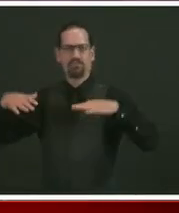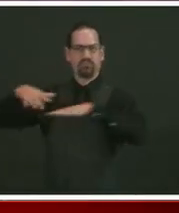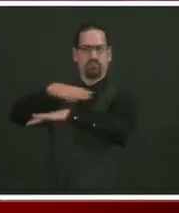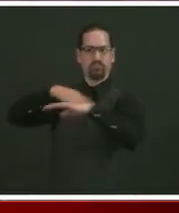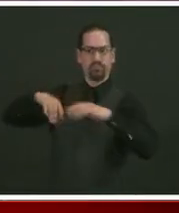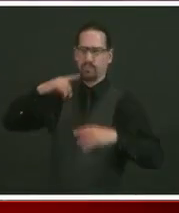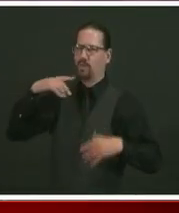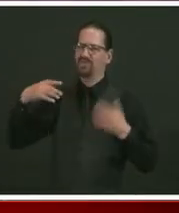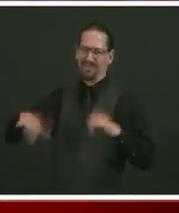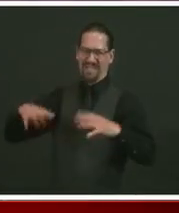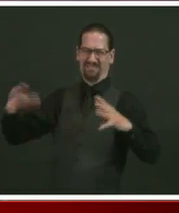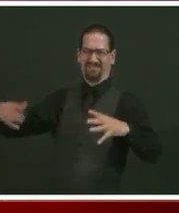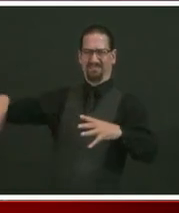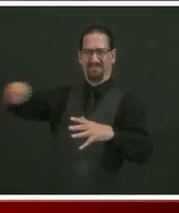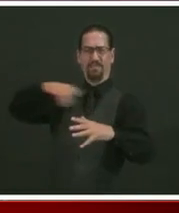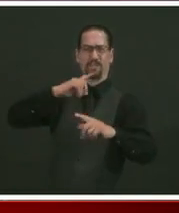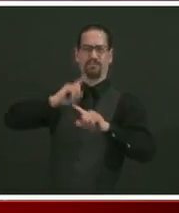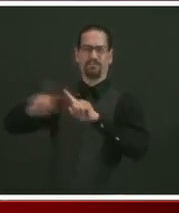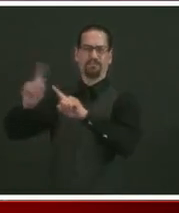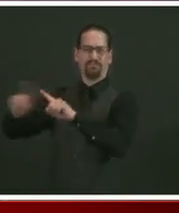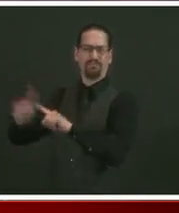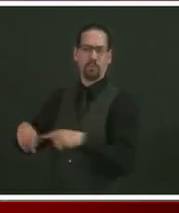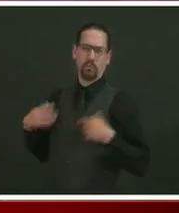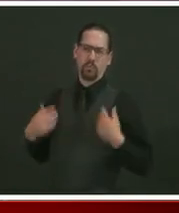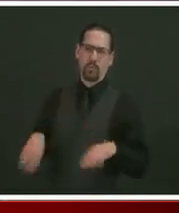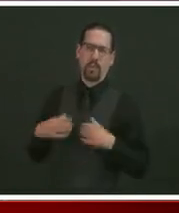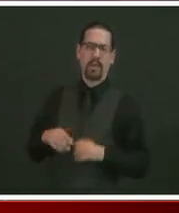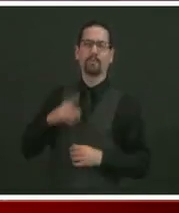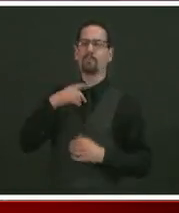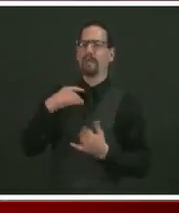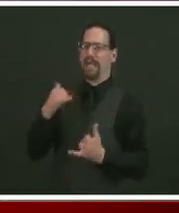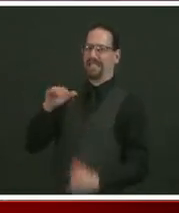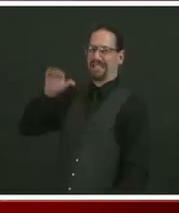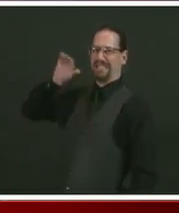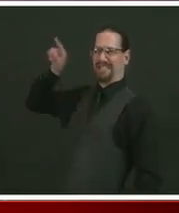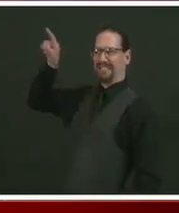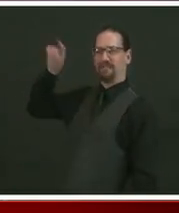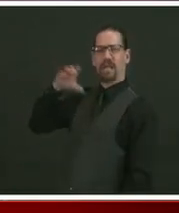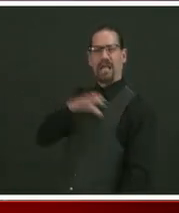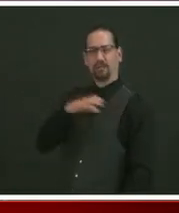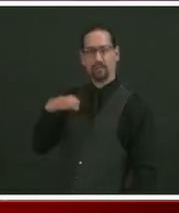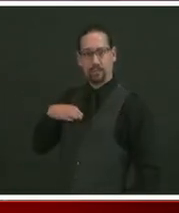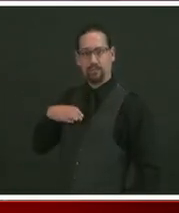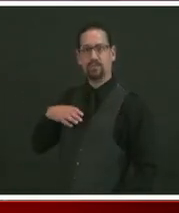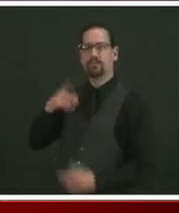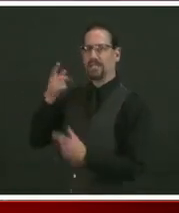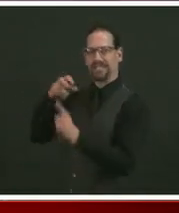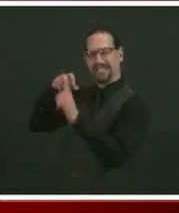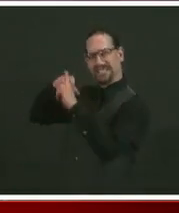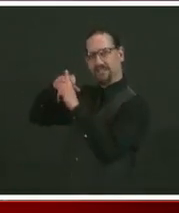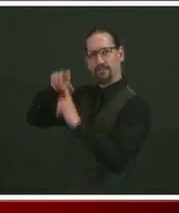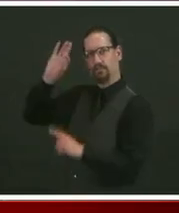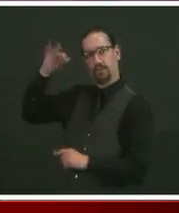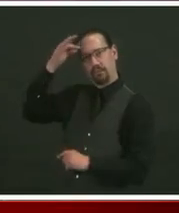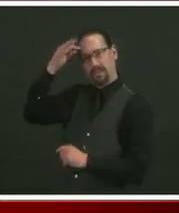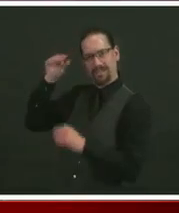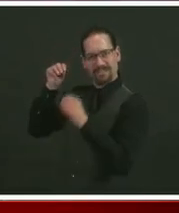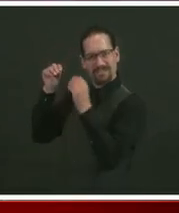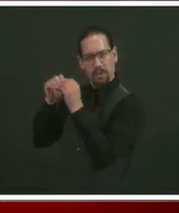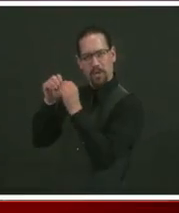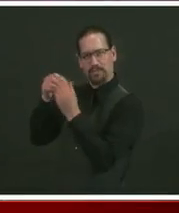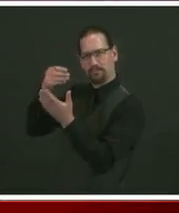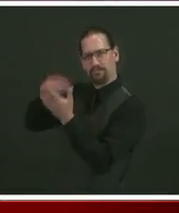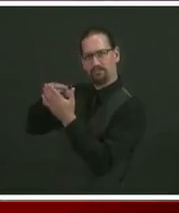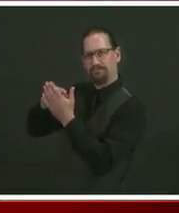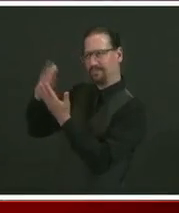lot of effort in Congress to make sure that in the next federal stimulus relief bill, there's a more permanent measure to support low